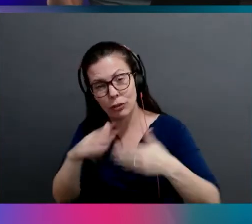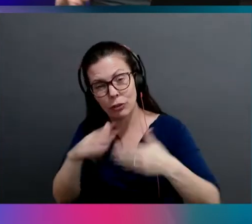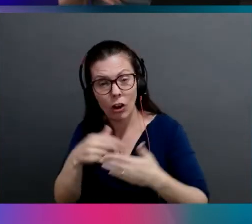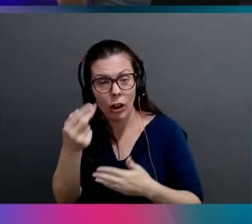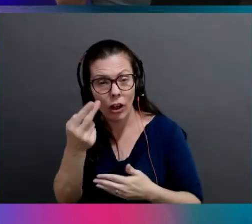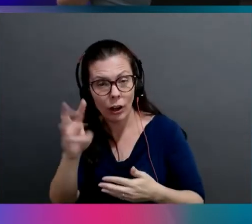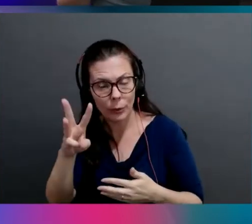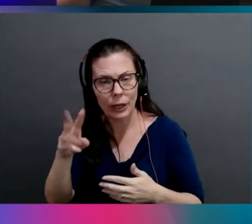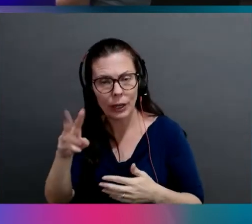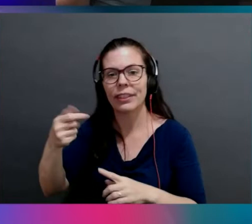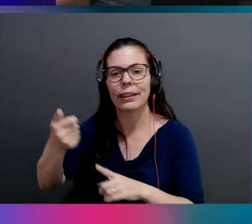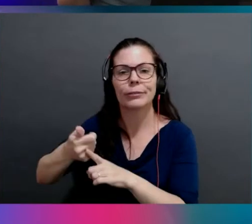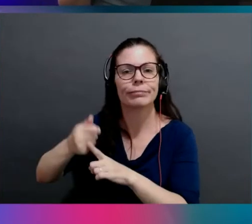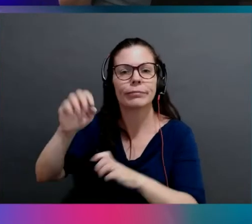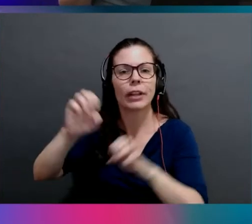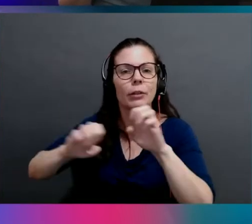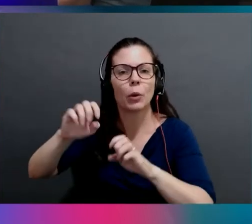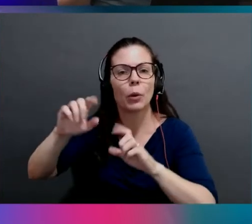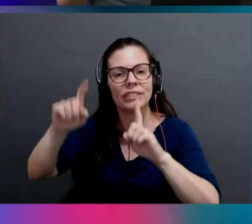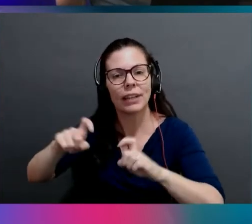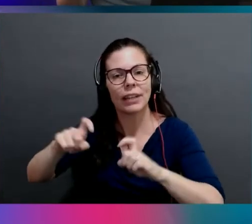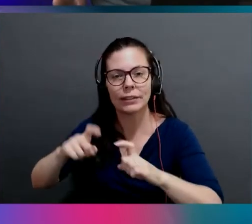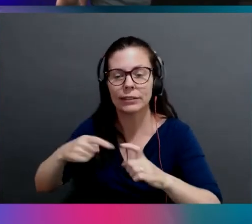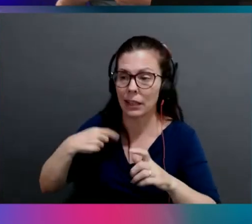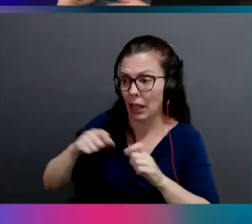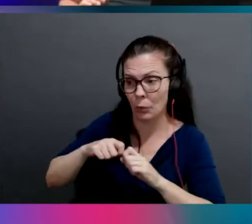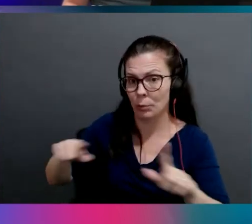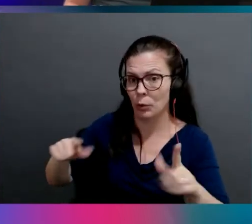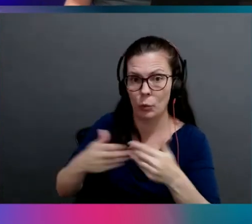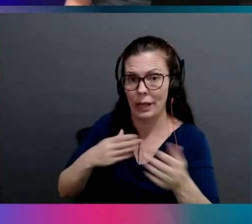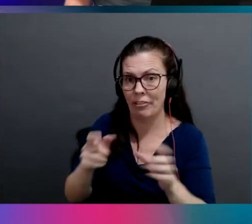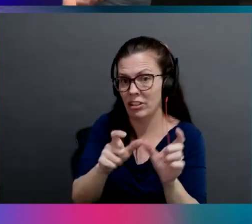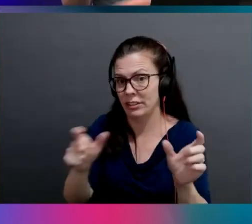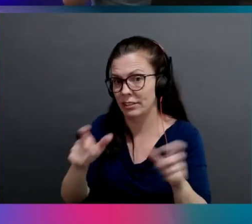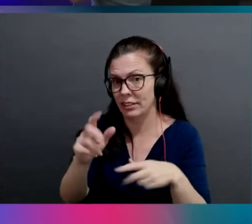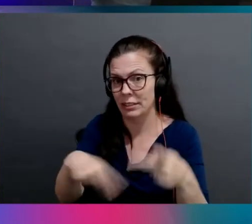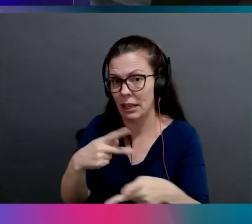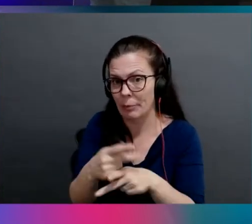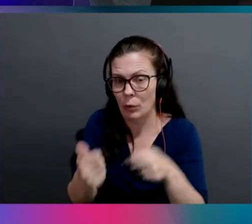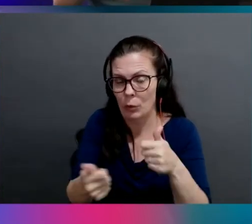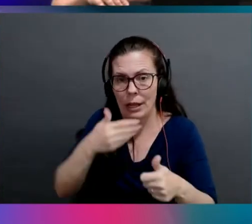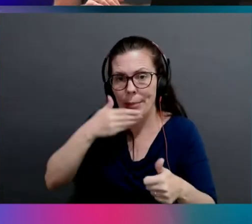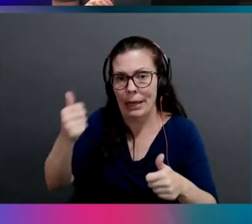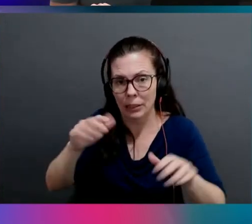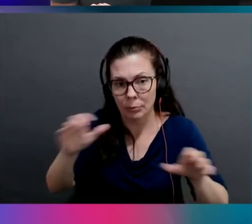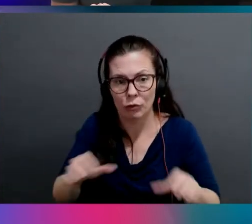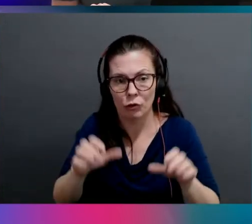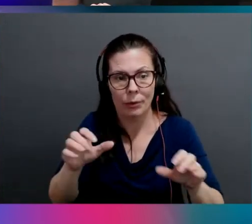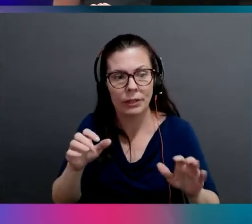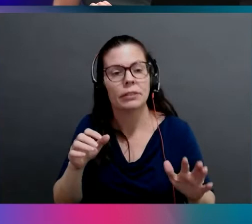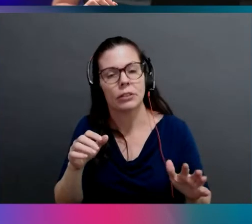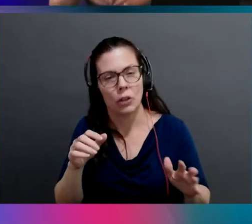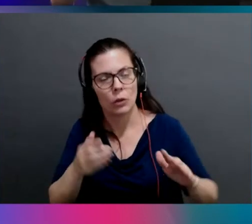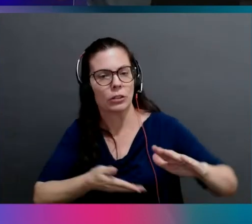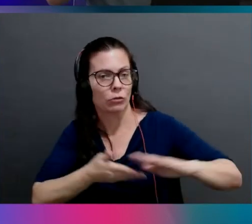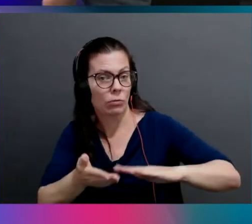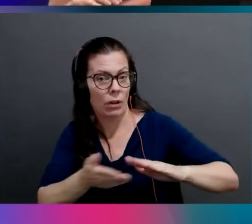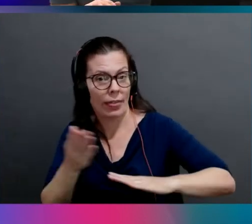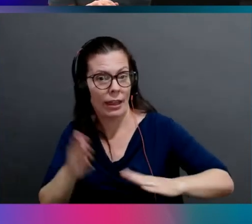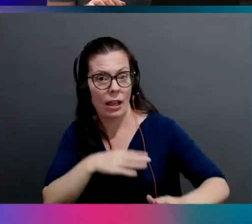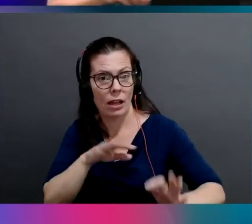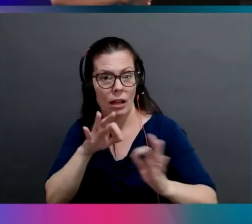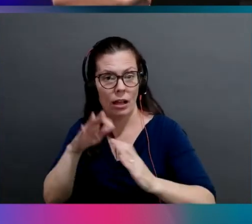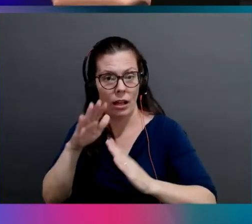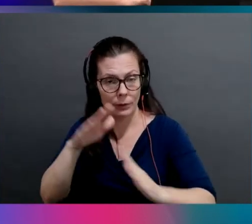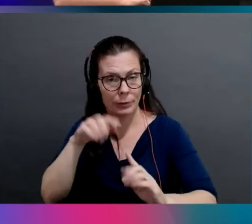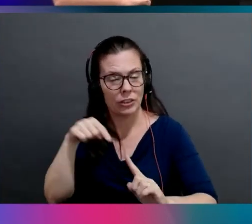explore. Like I'll, I'll boot whatever instance type you tell me, which one gets the best performance. And so they can go in and, and once you, once you run an optimization, you get this nice